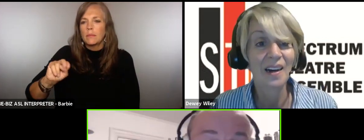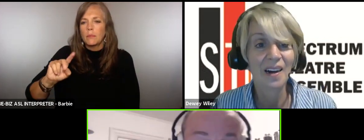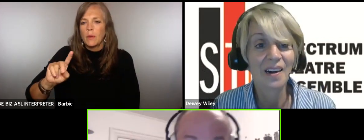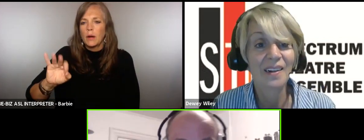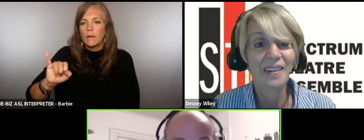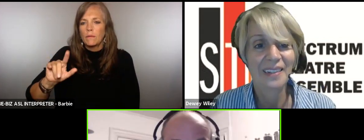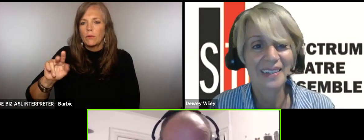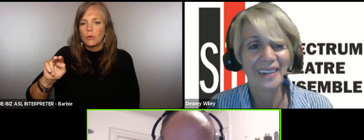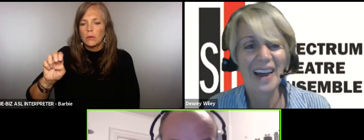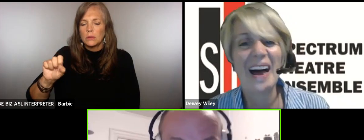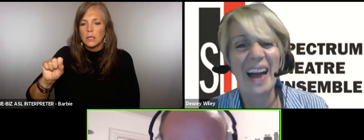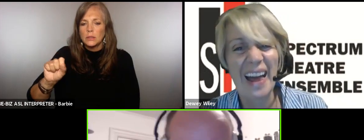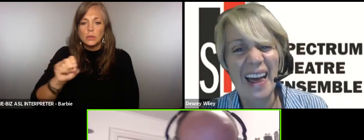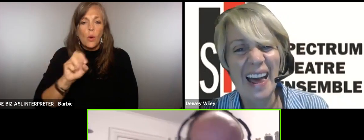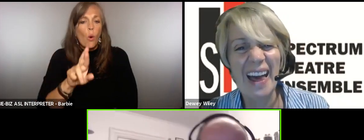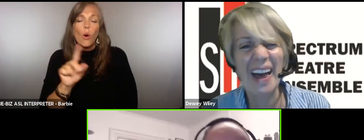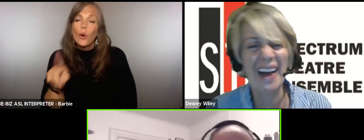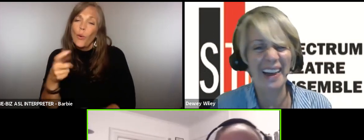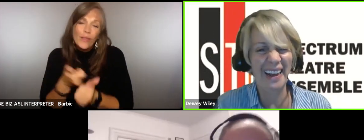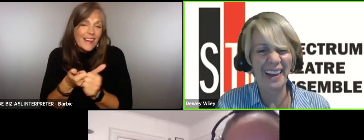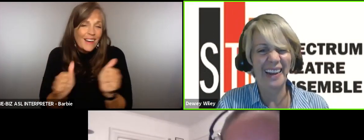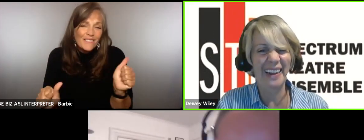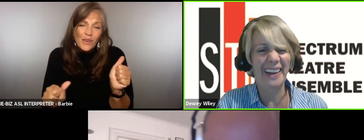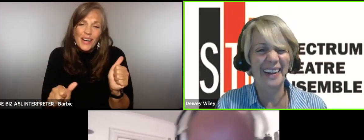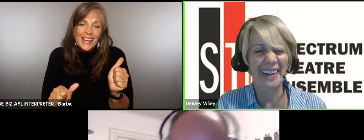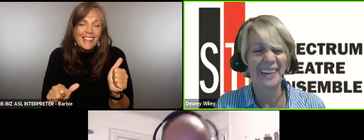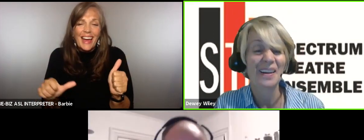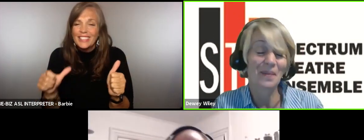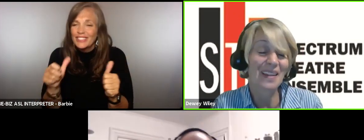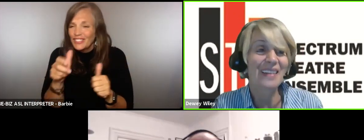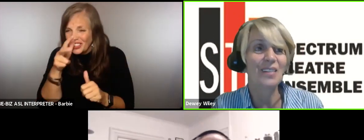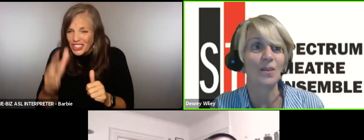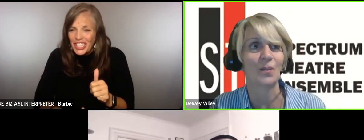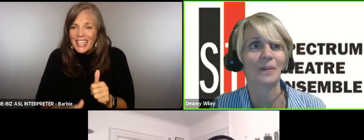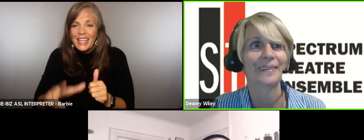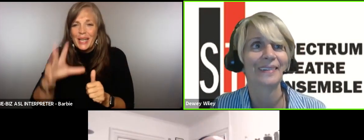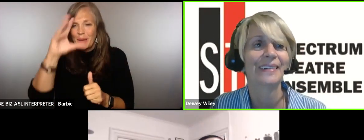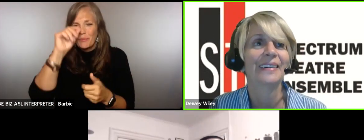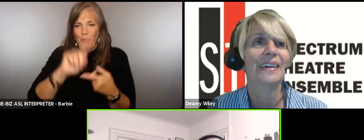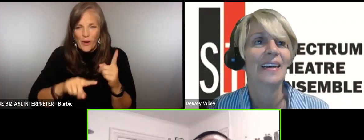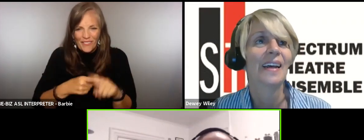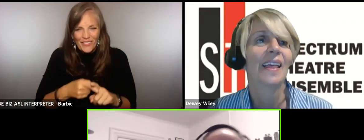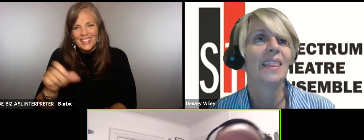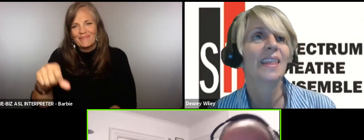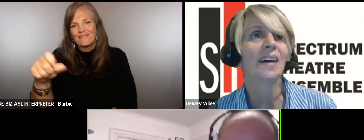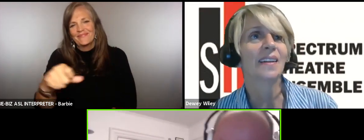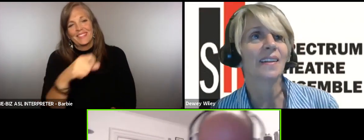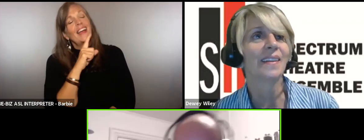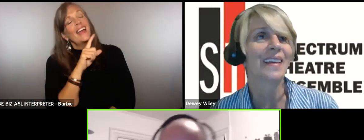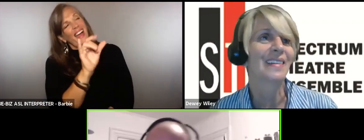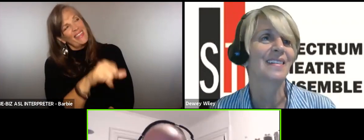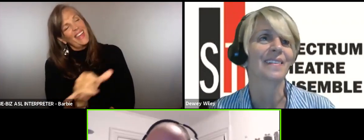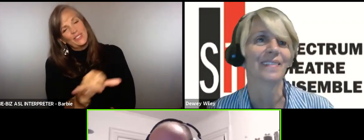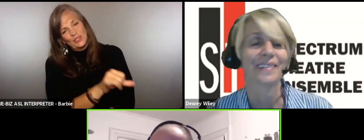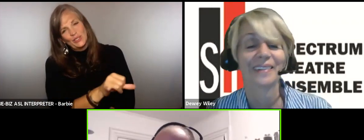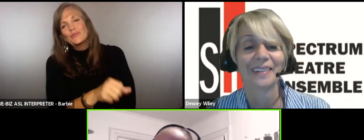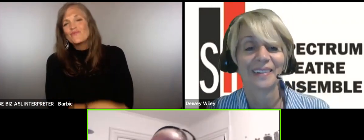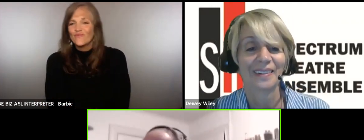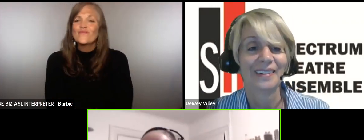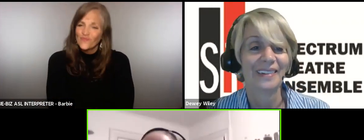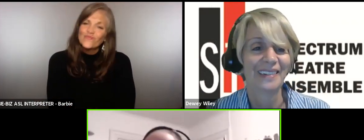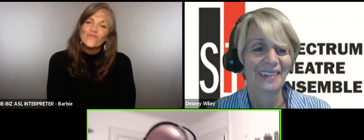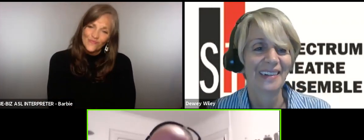the shitty boyfriend well that too that that too